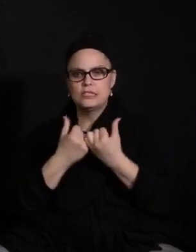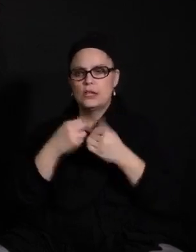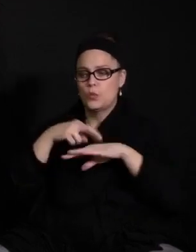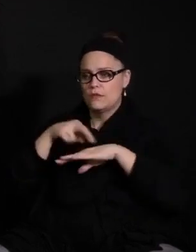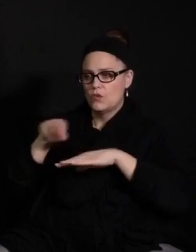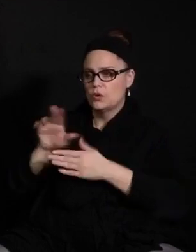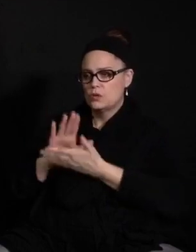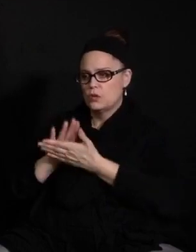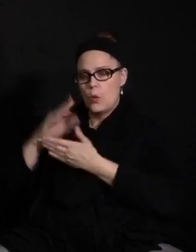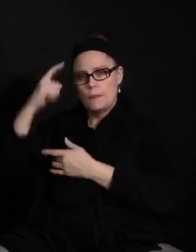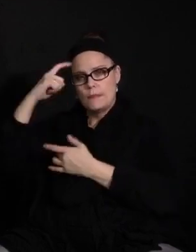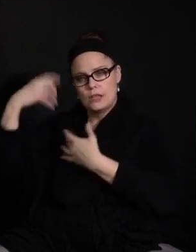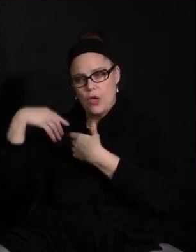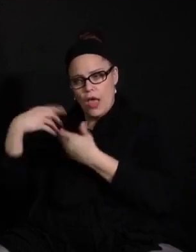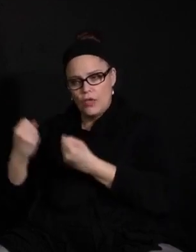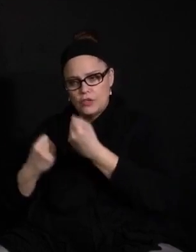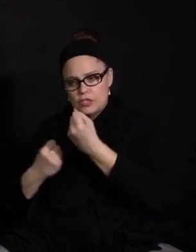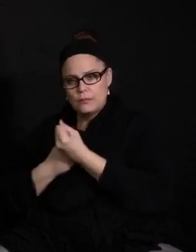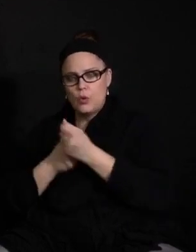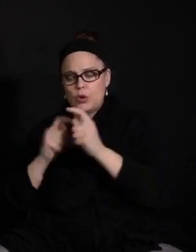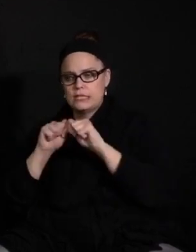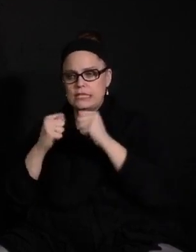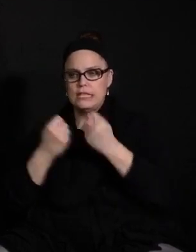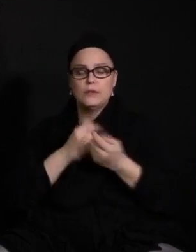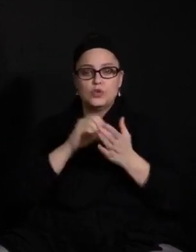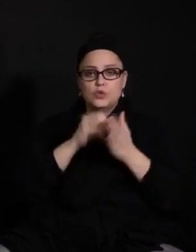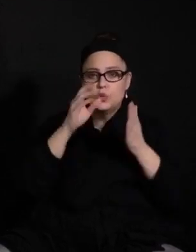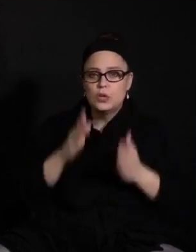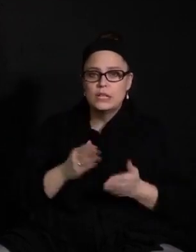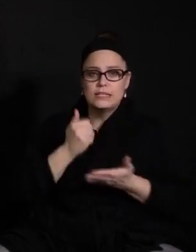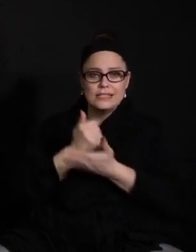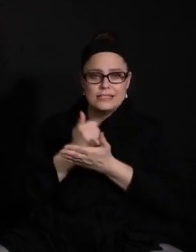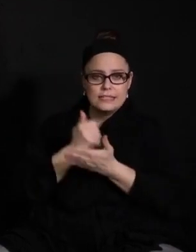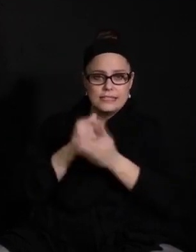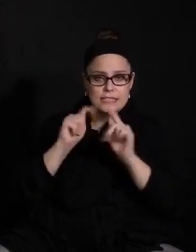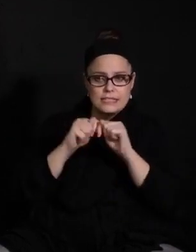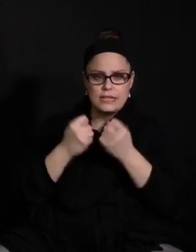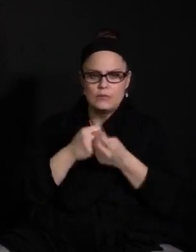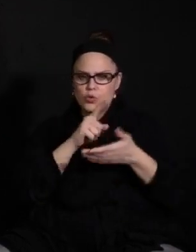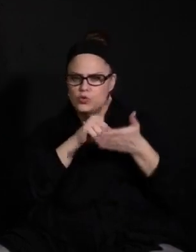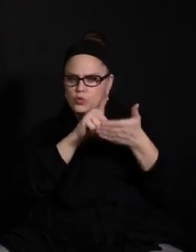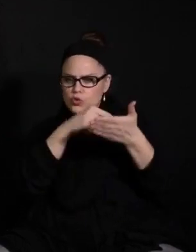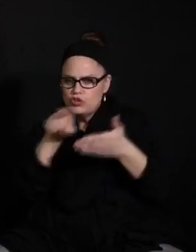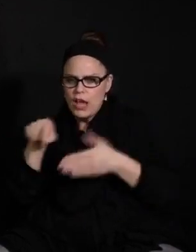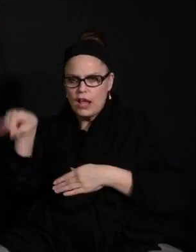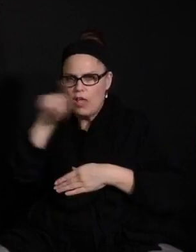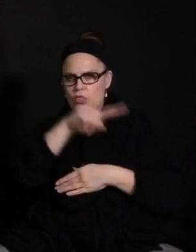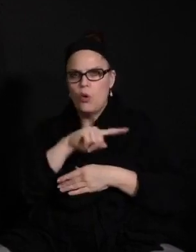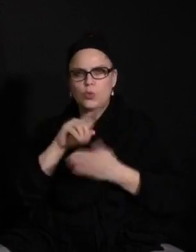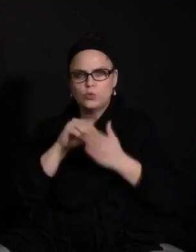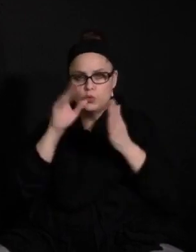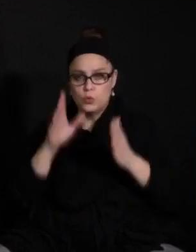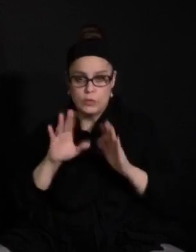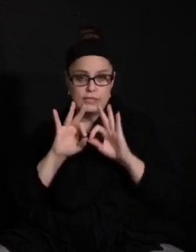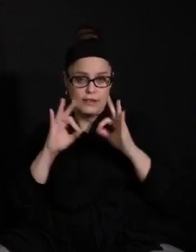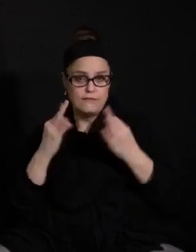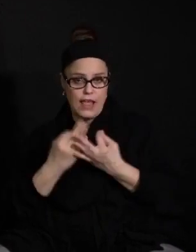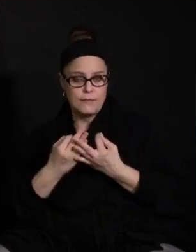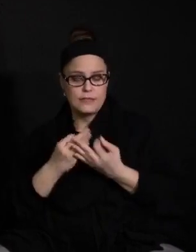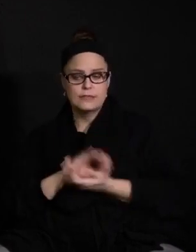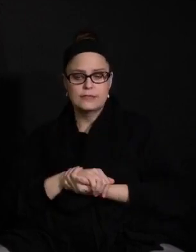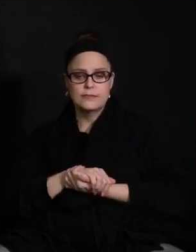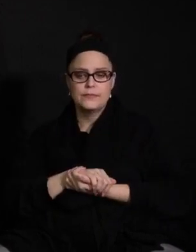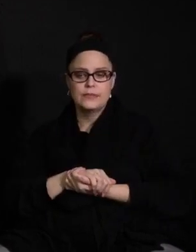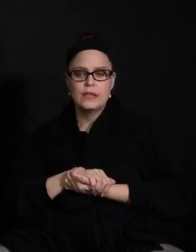the school's mental health support team or student assistance team to check in on those students and families. So like I mentioned,